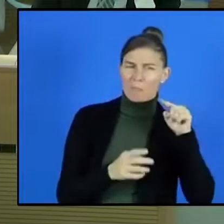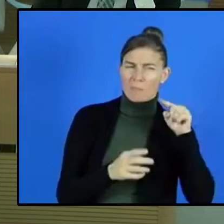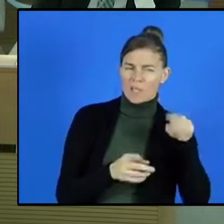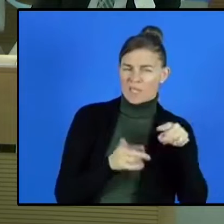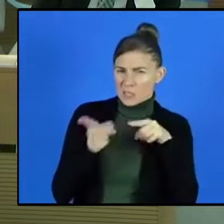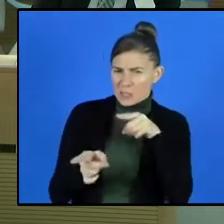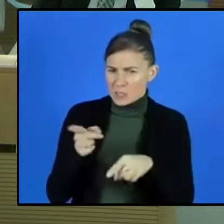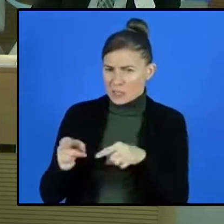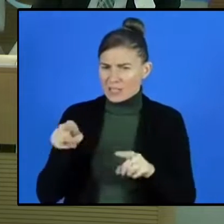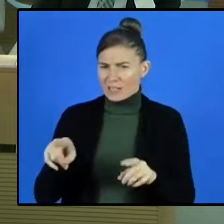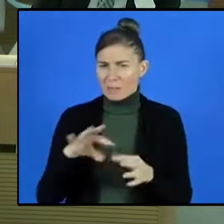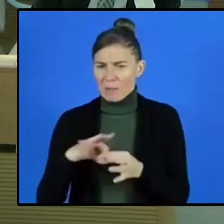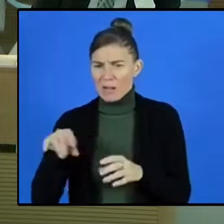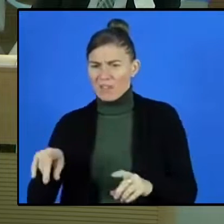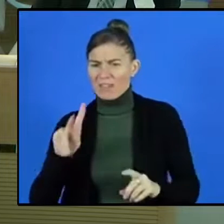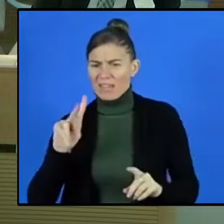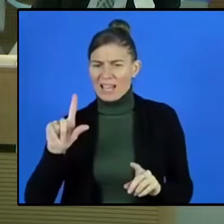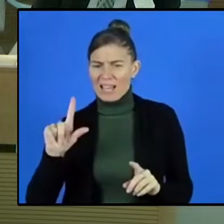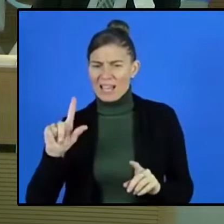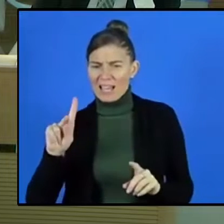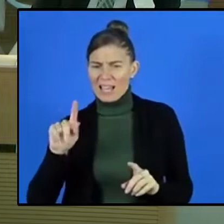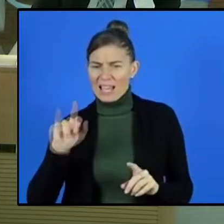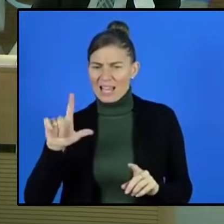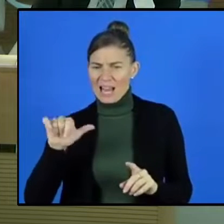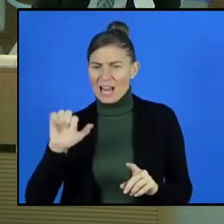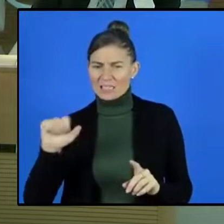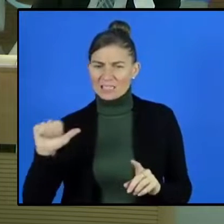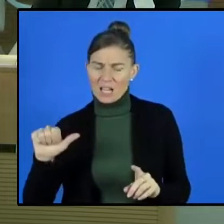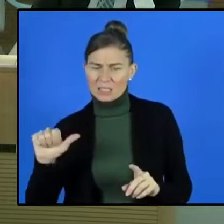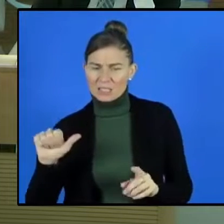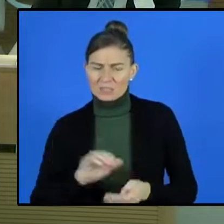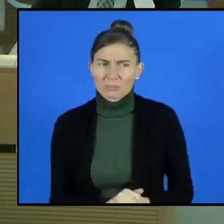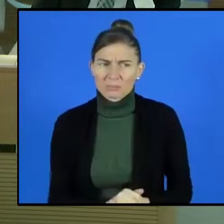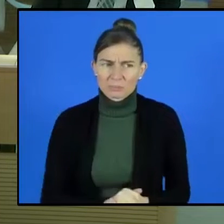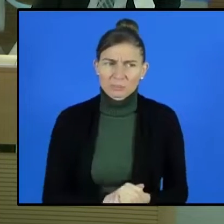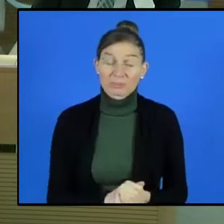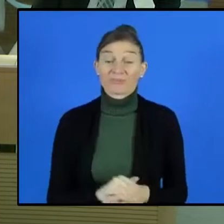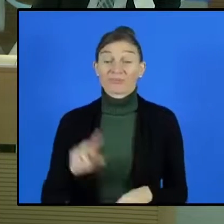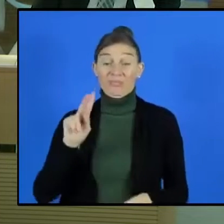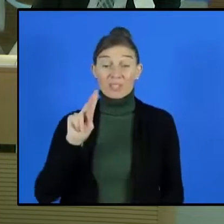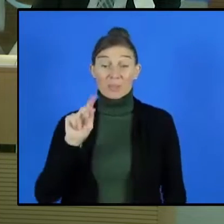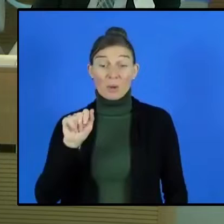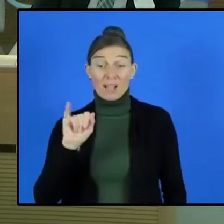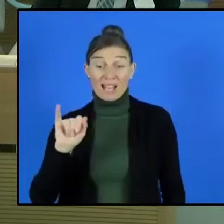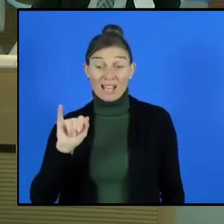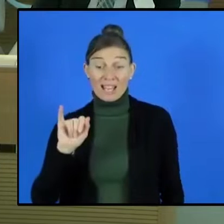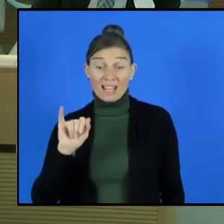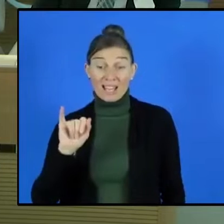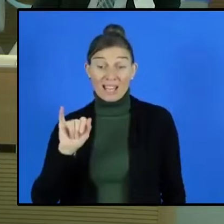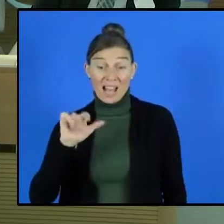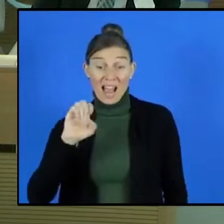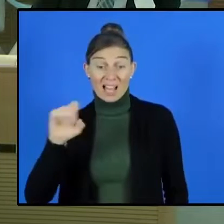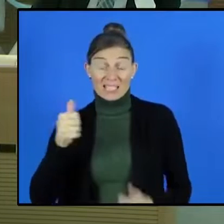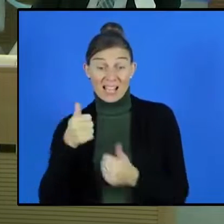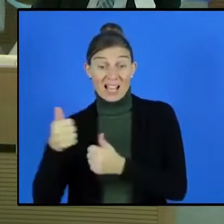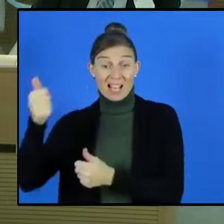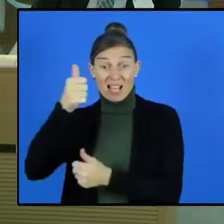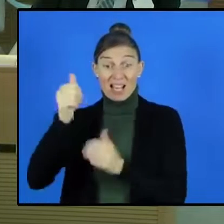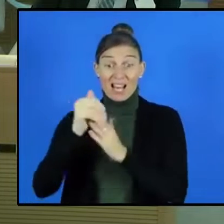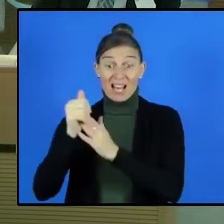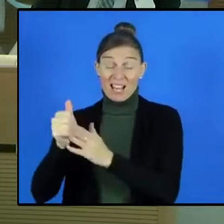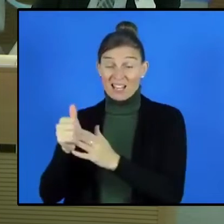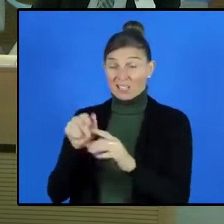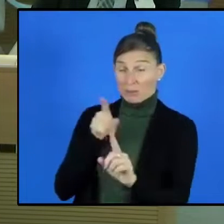Kailasa Nation. A number of false cases were subsequently registered against Kailasa leaders, and one of our university